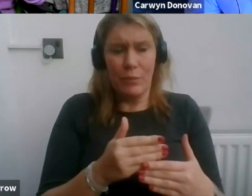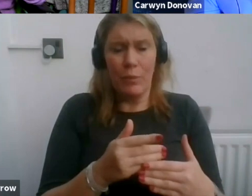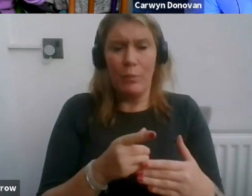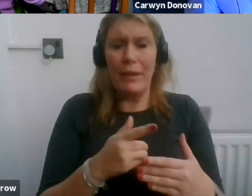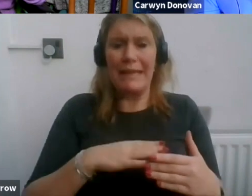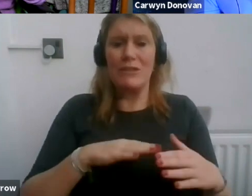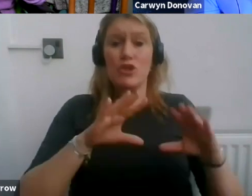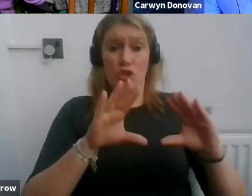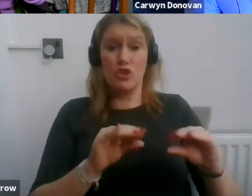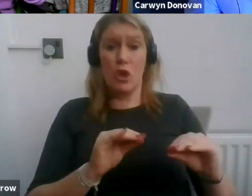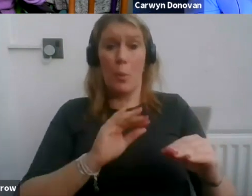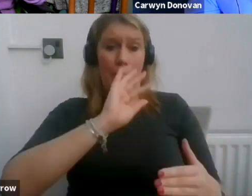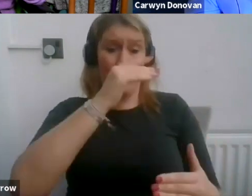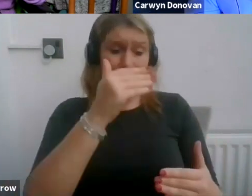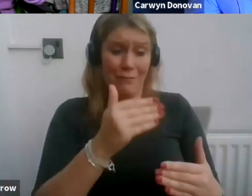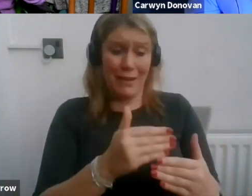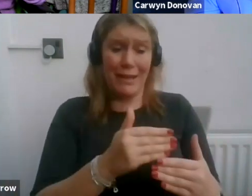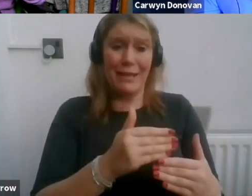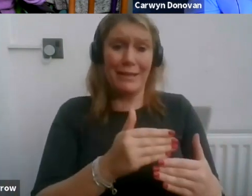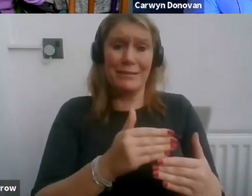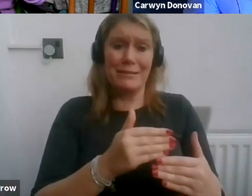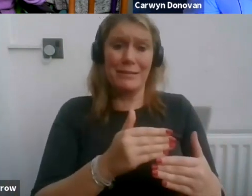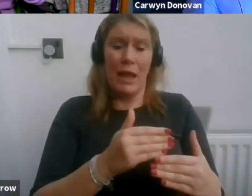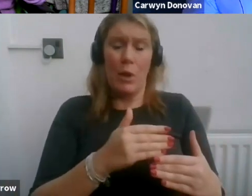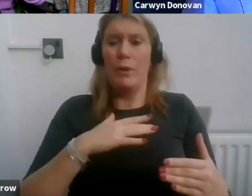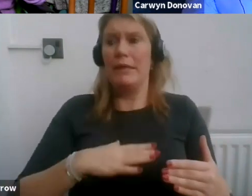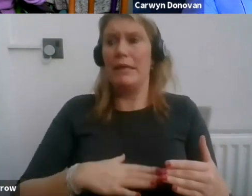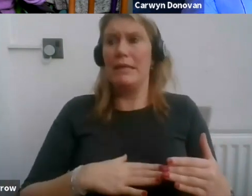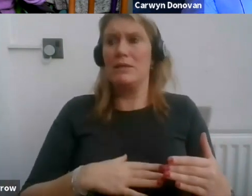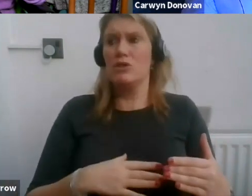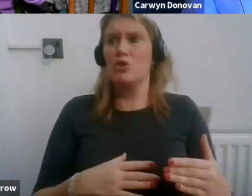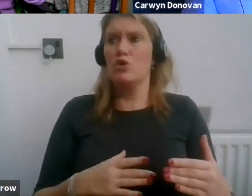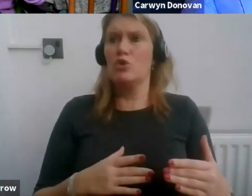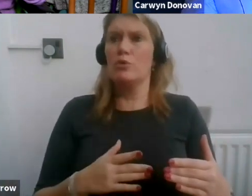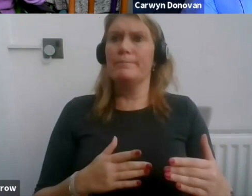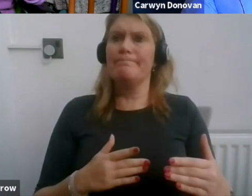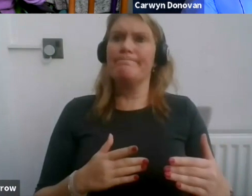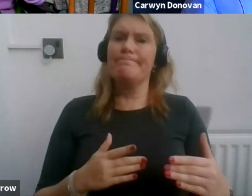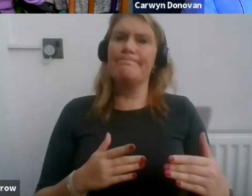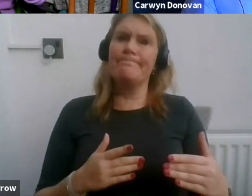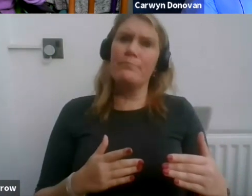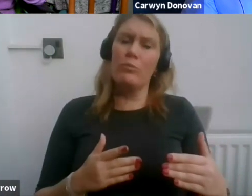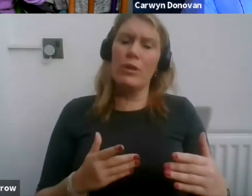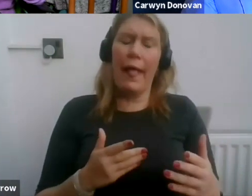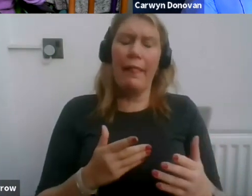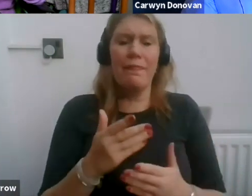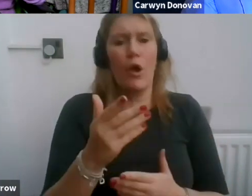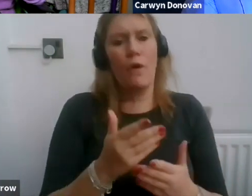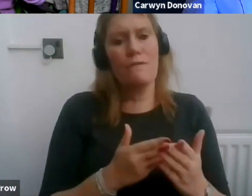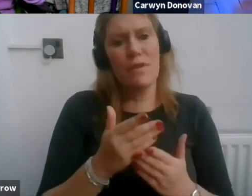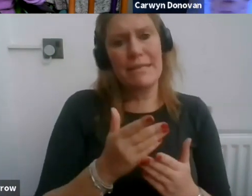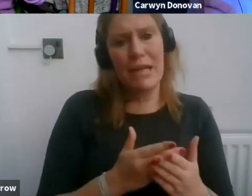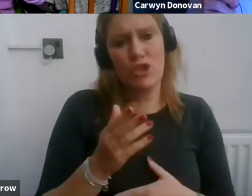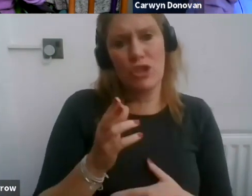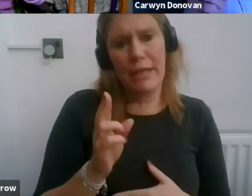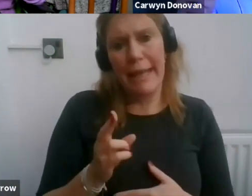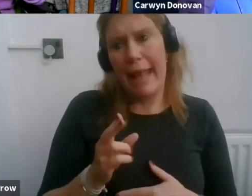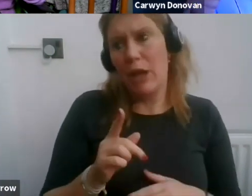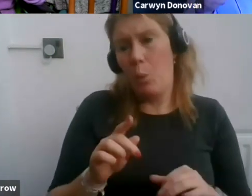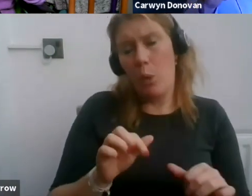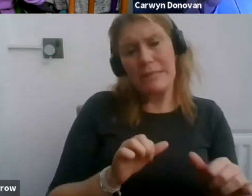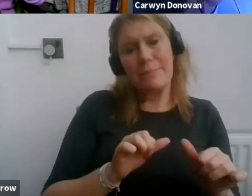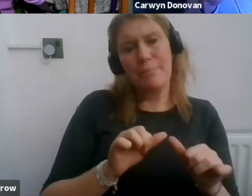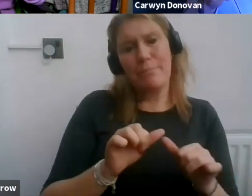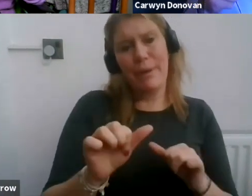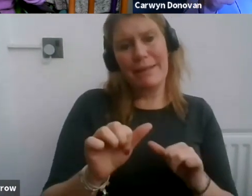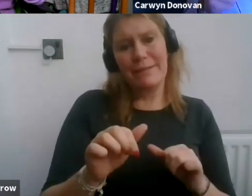and to, you know, and to bring the conversation back to, well, what is the best thing here? What